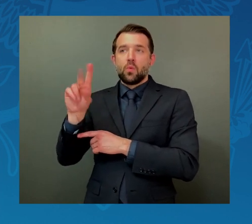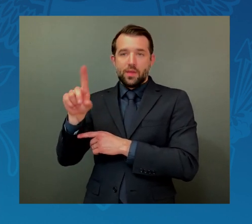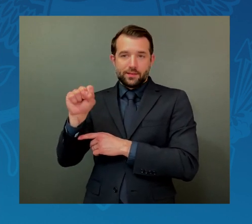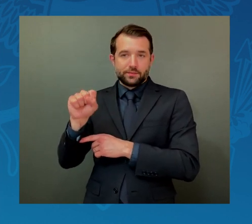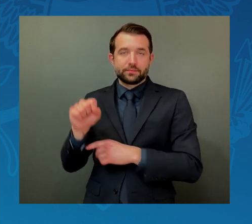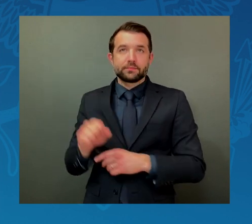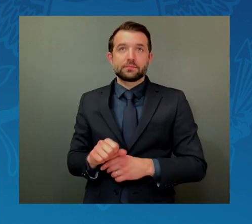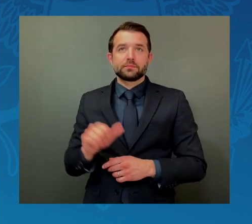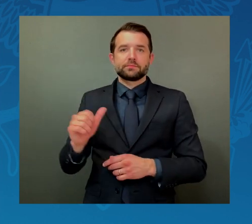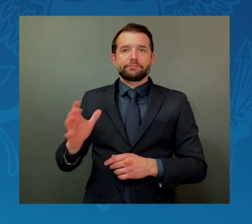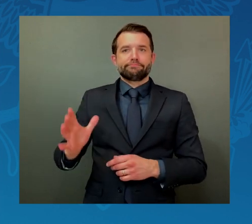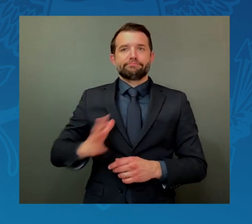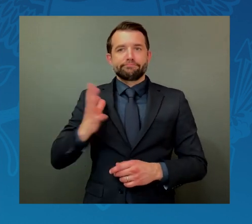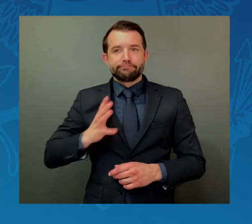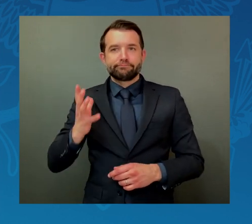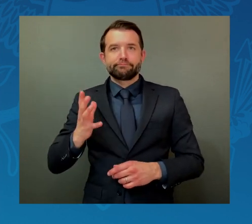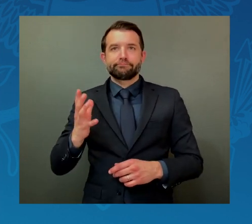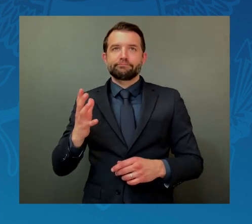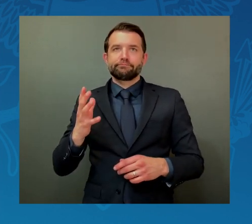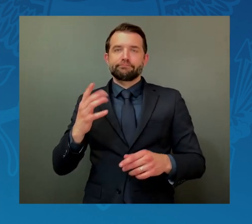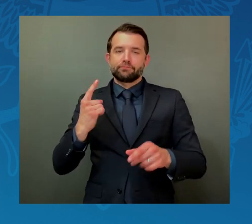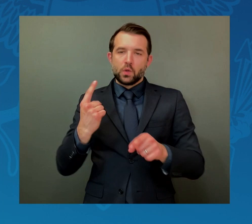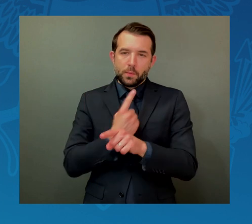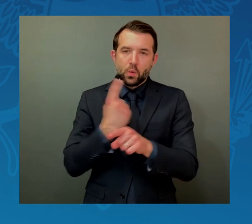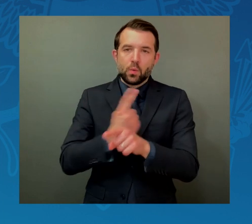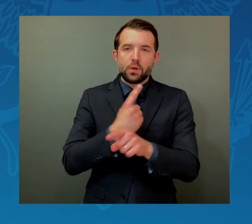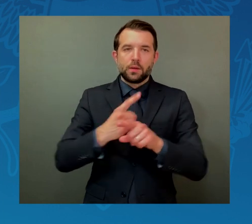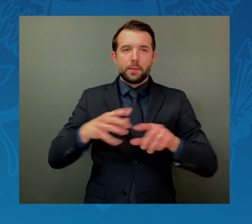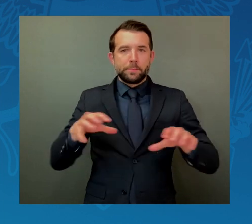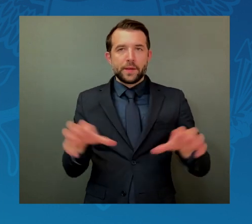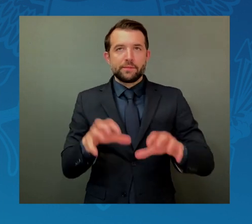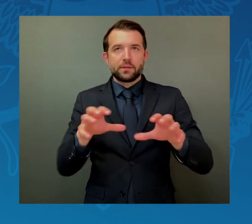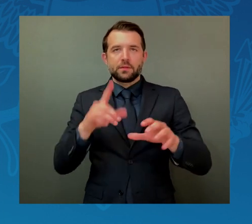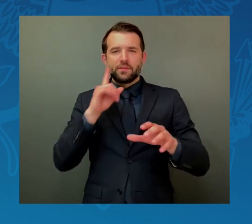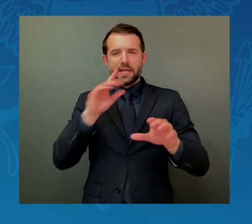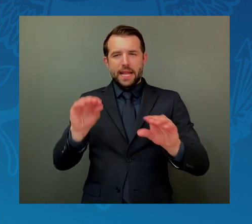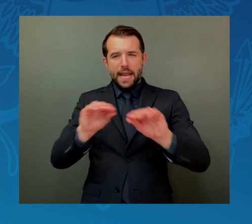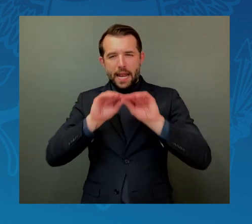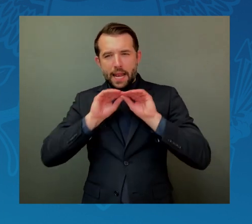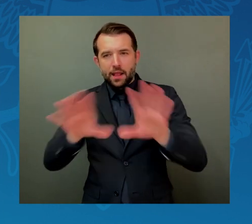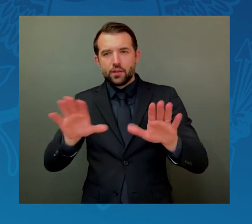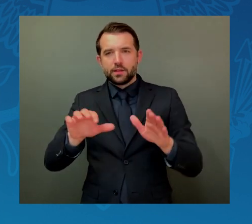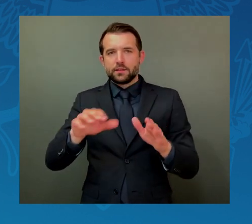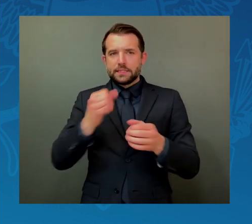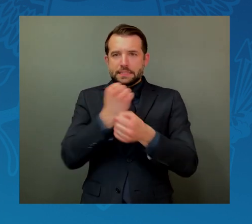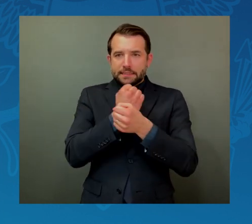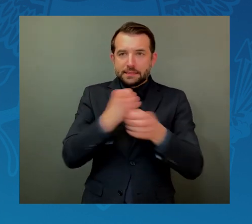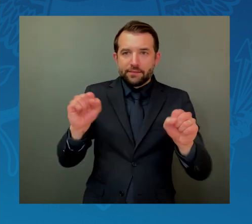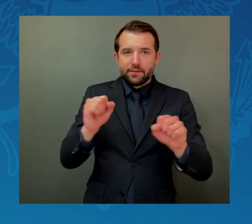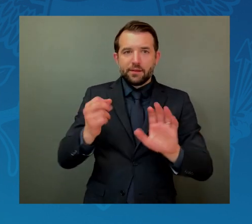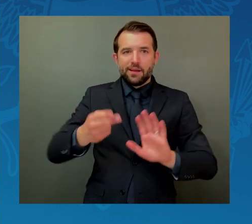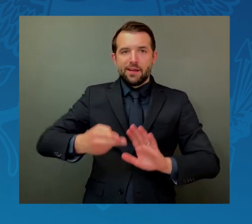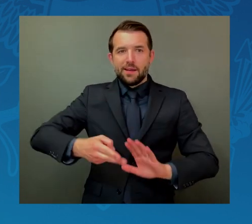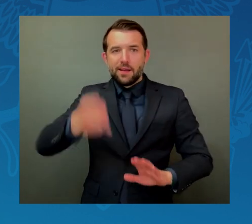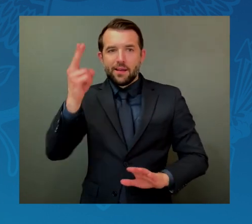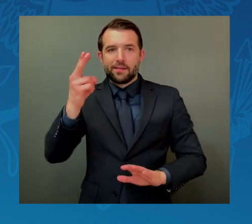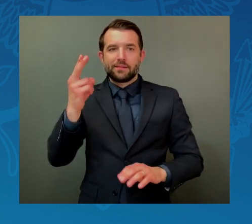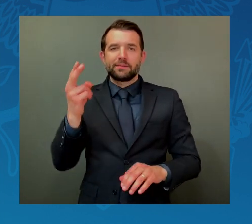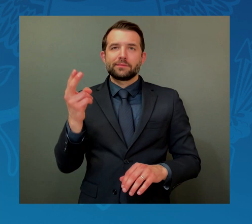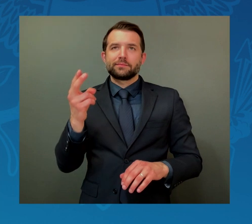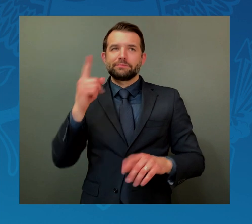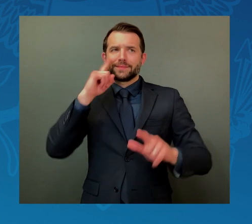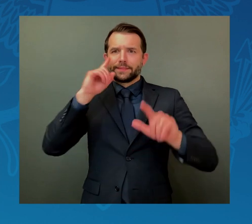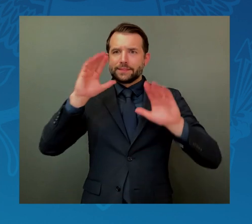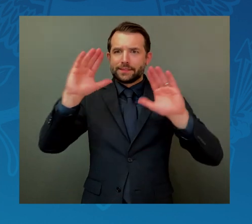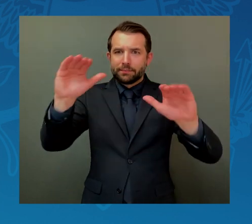designed to create a safe and transparent environment for space exploration, science,